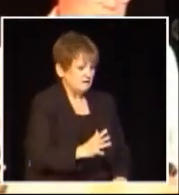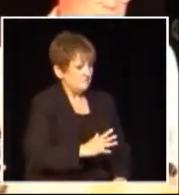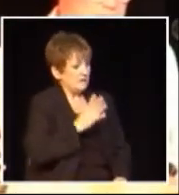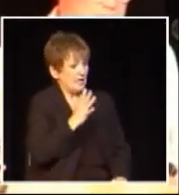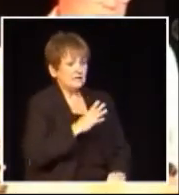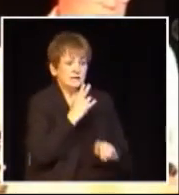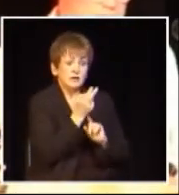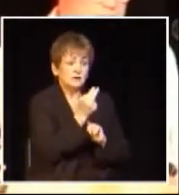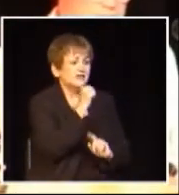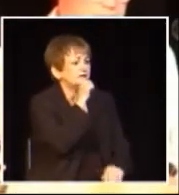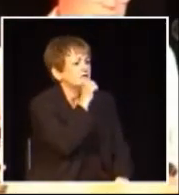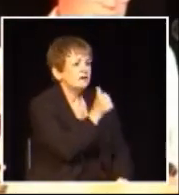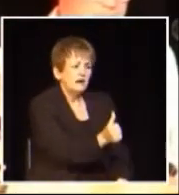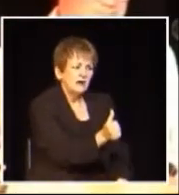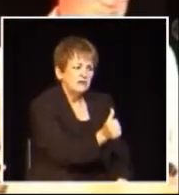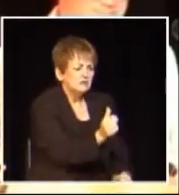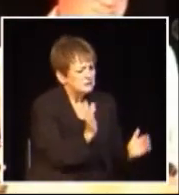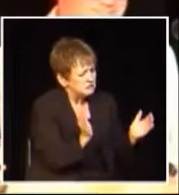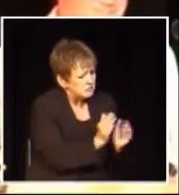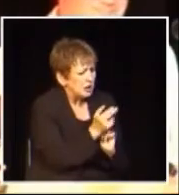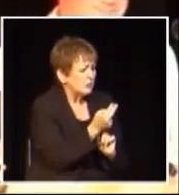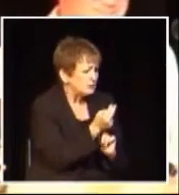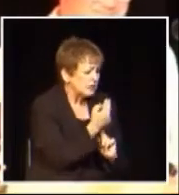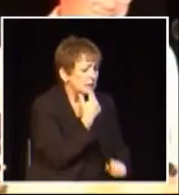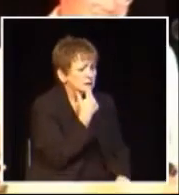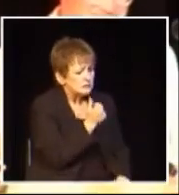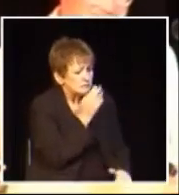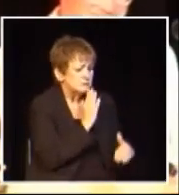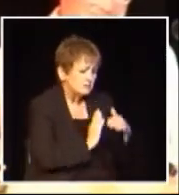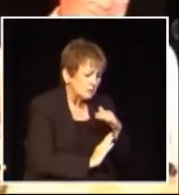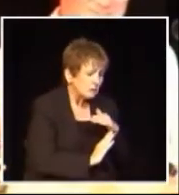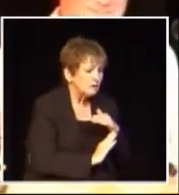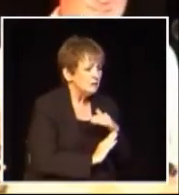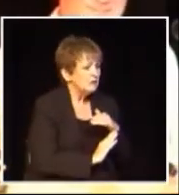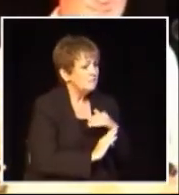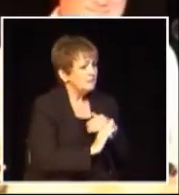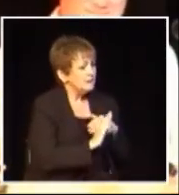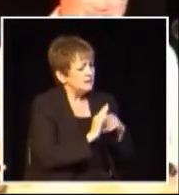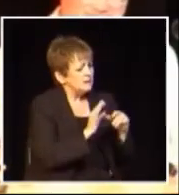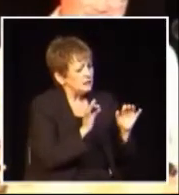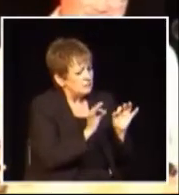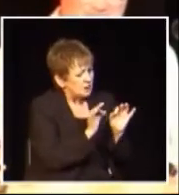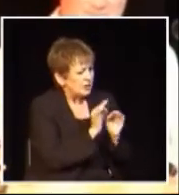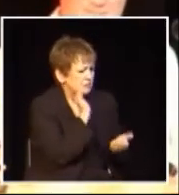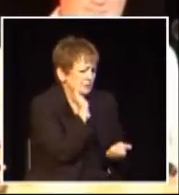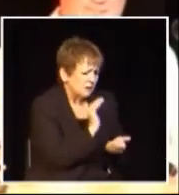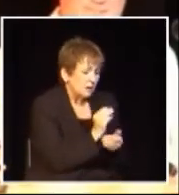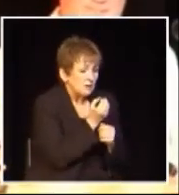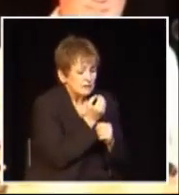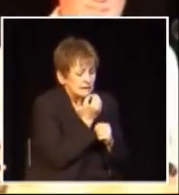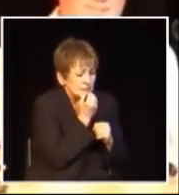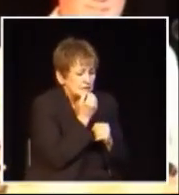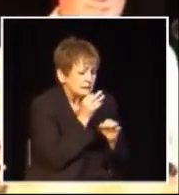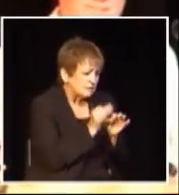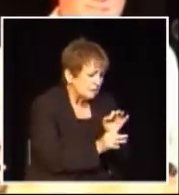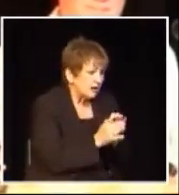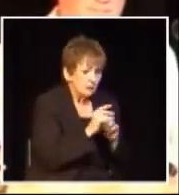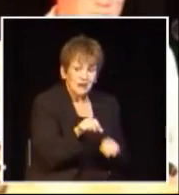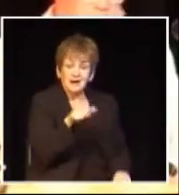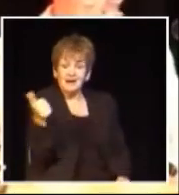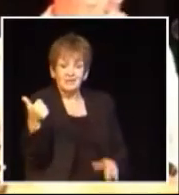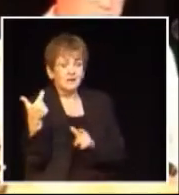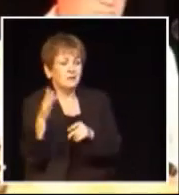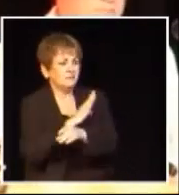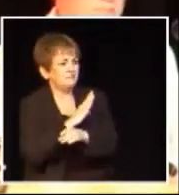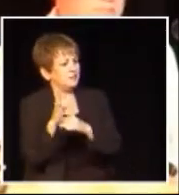reasonable motels and hotels and we don't eat big meals we keep the cost down but the other side has